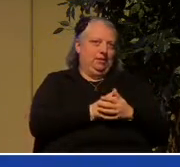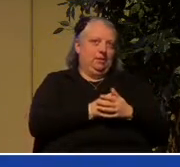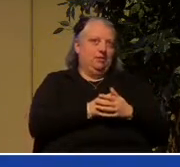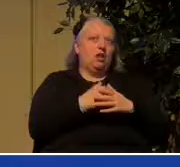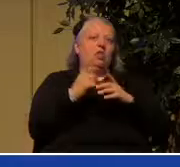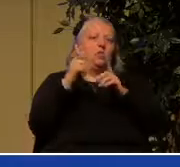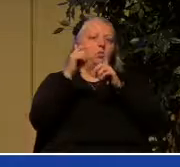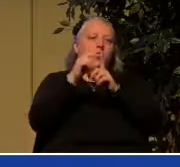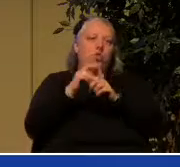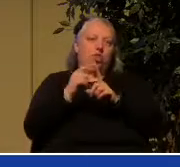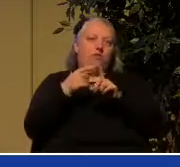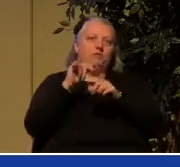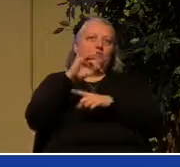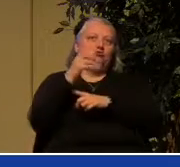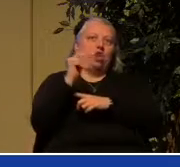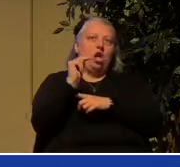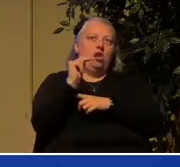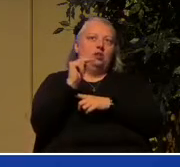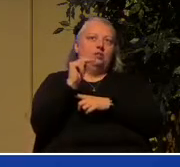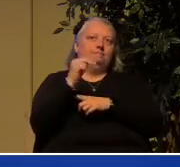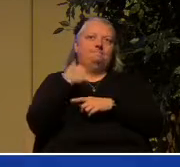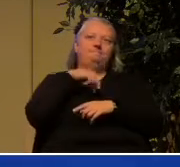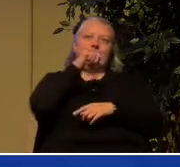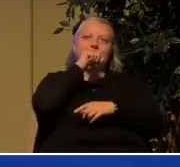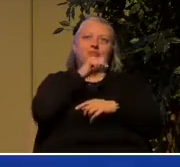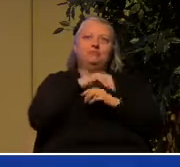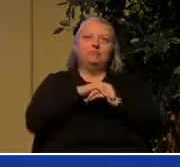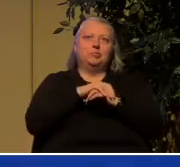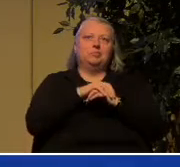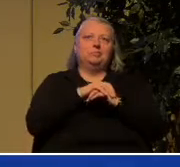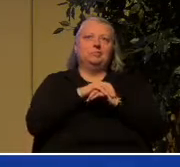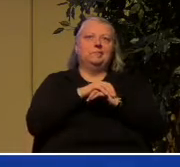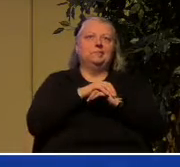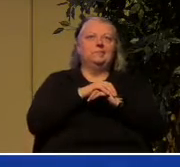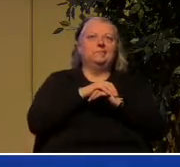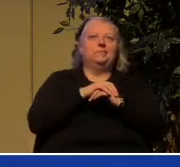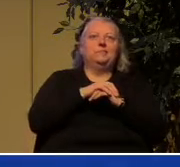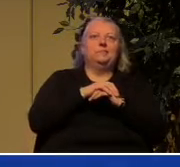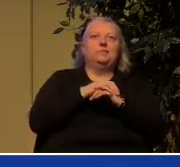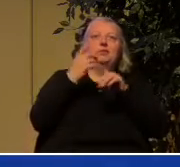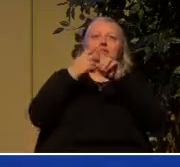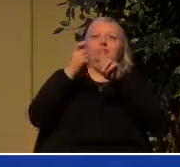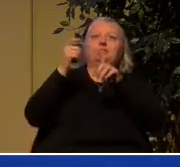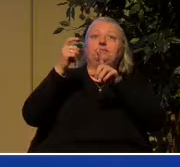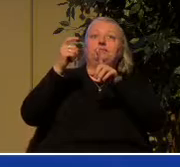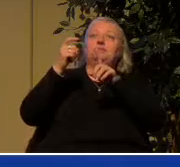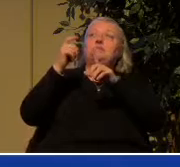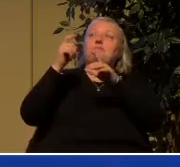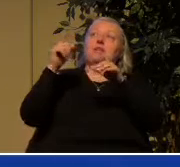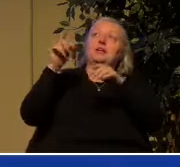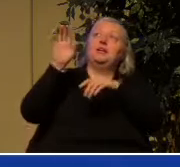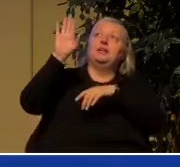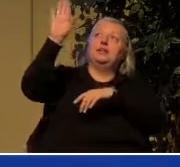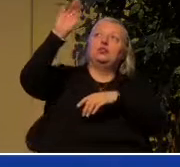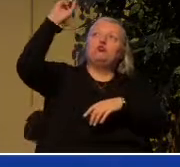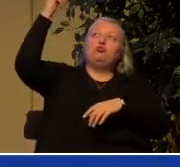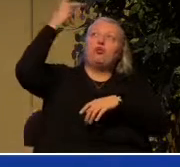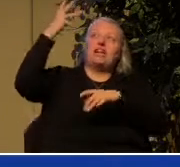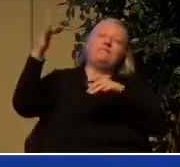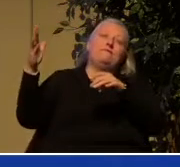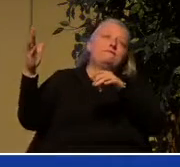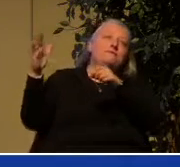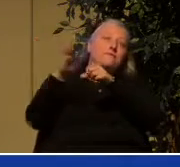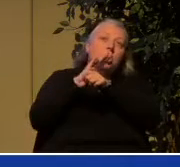these words in John's gospel concerning the Lord Jesus from his fullness from the fullness of his grace